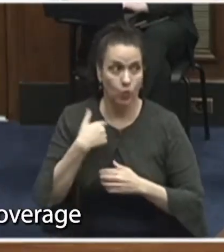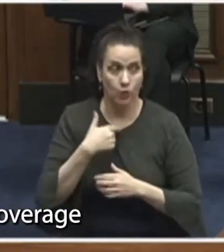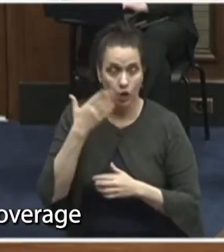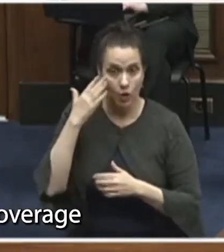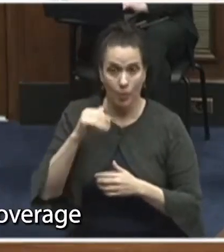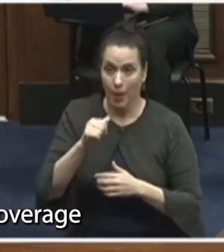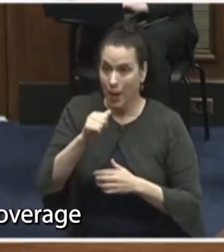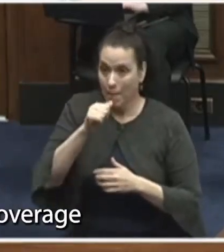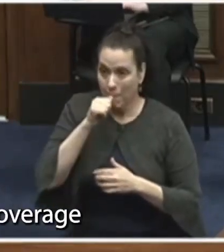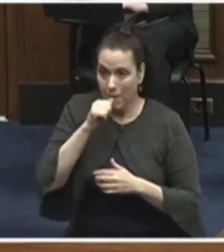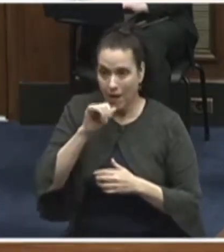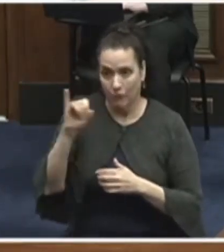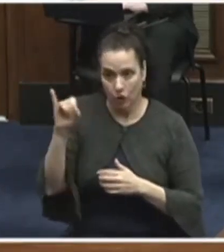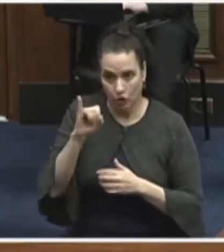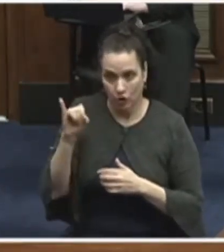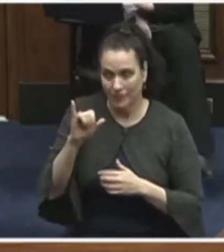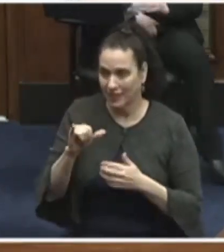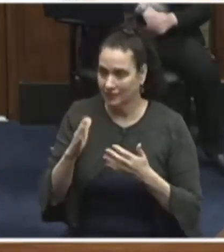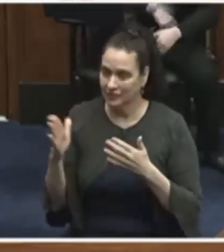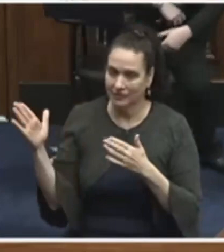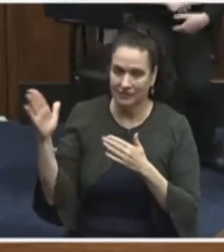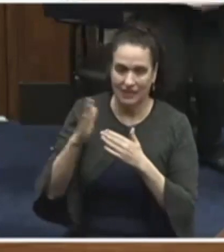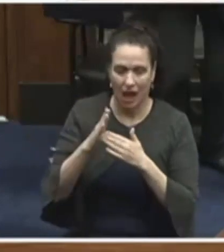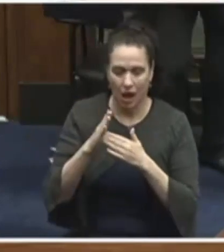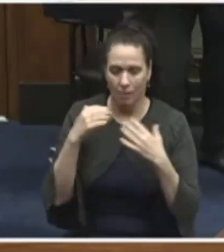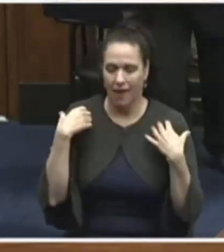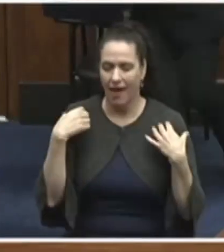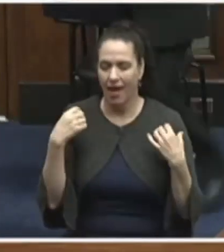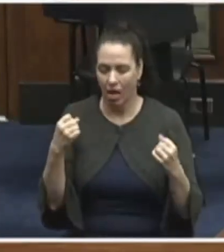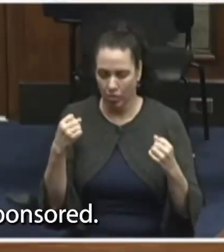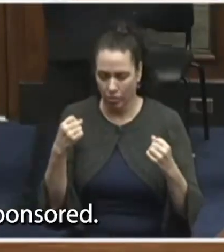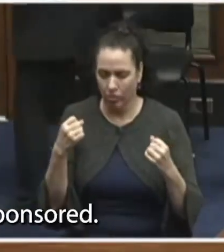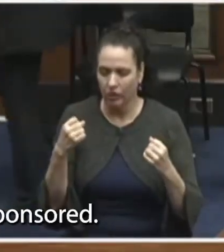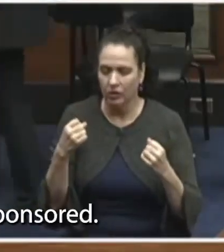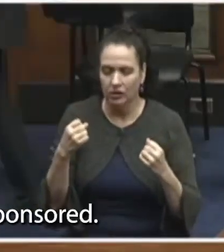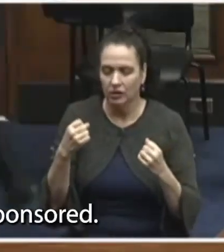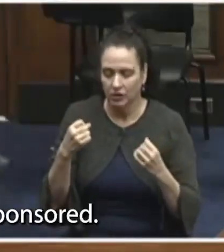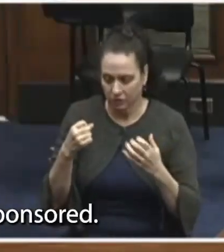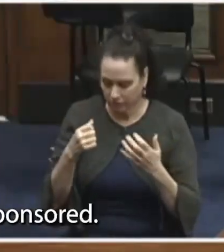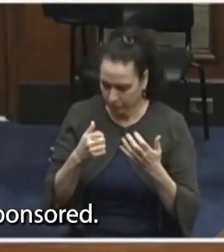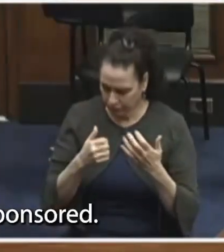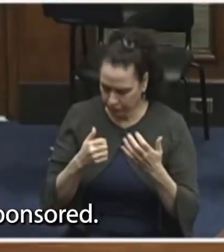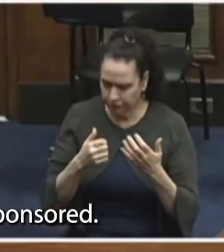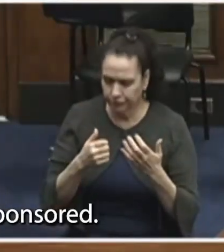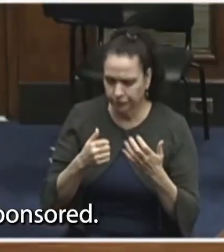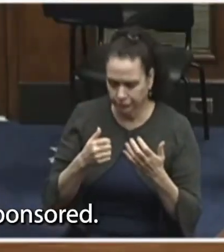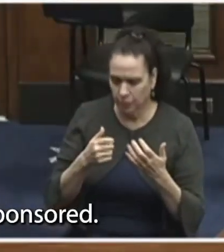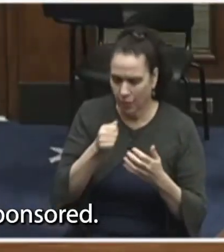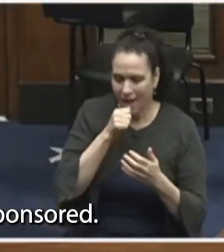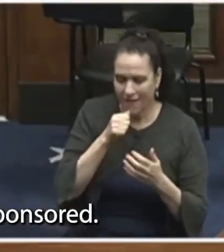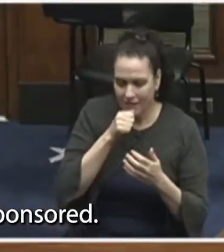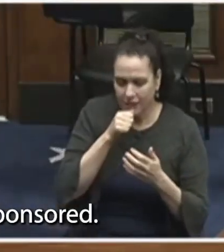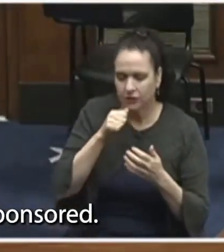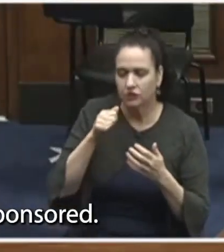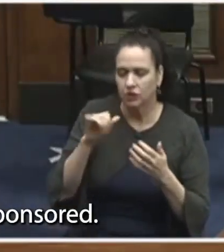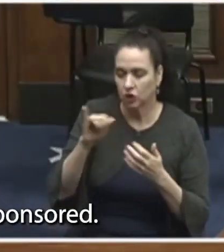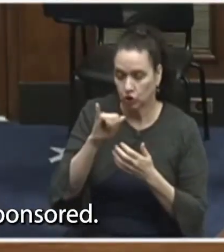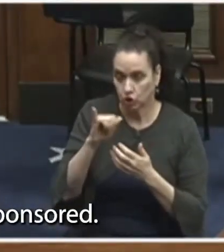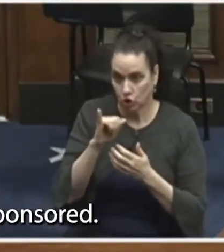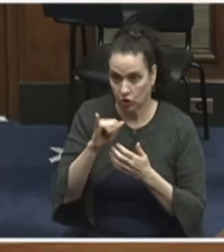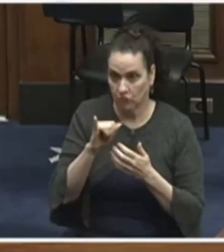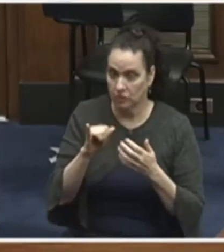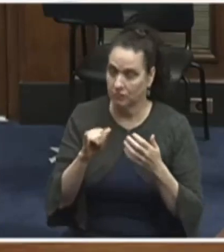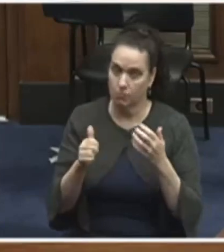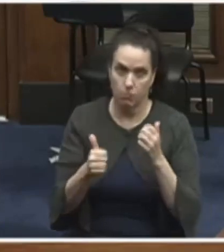is the primary health coverage for two-thirds of Americans. With the majority of private insurance being employer